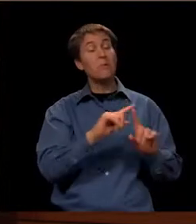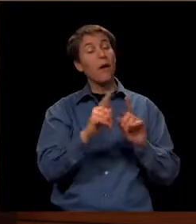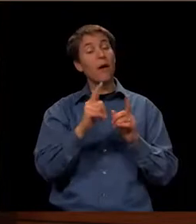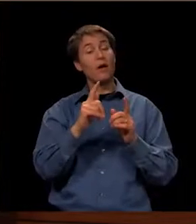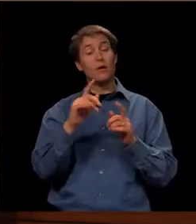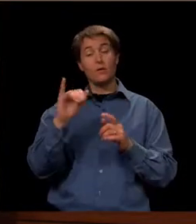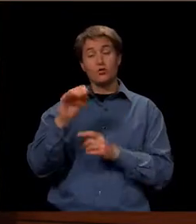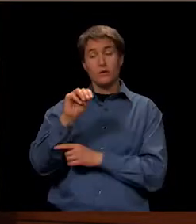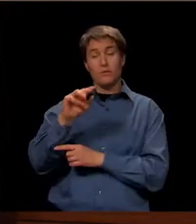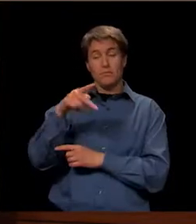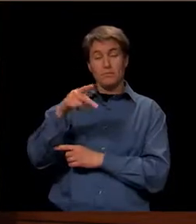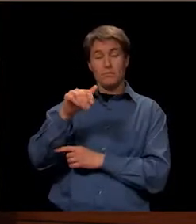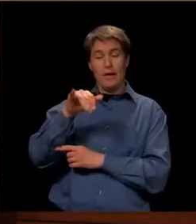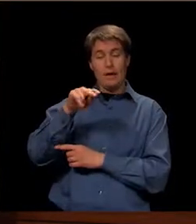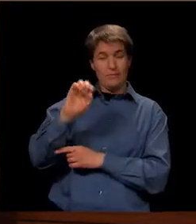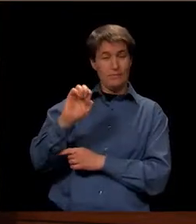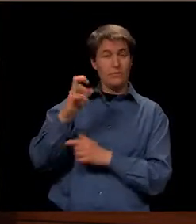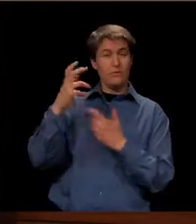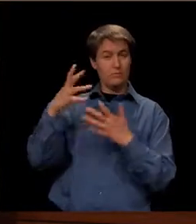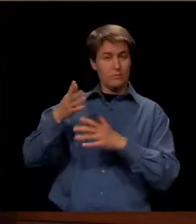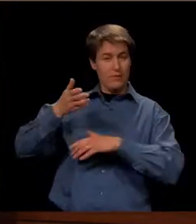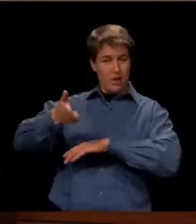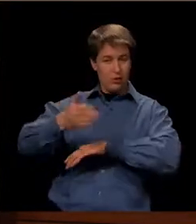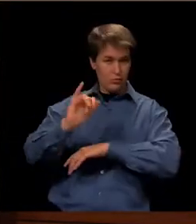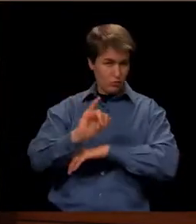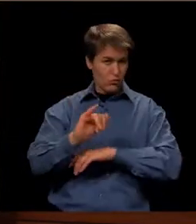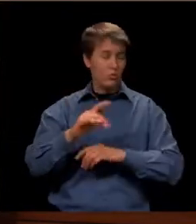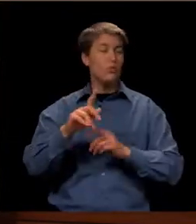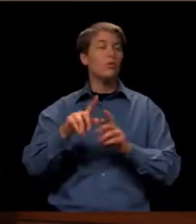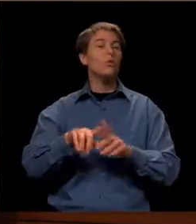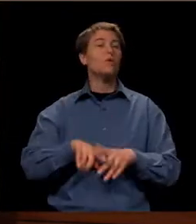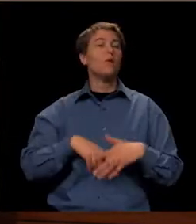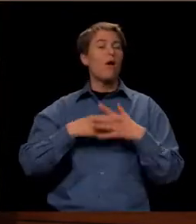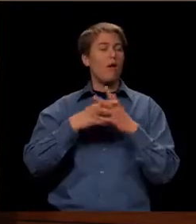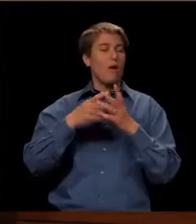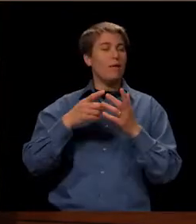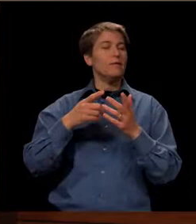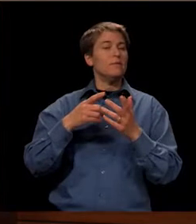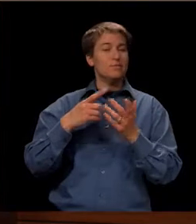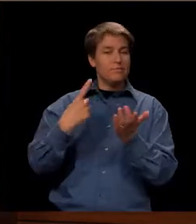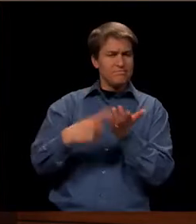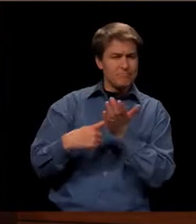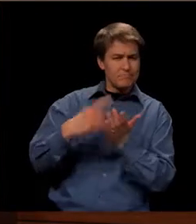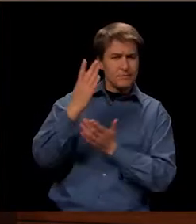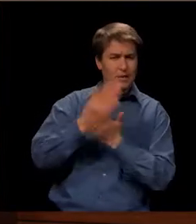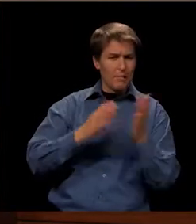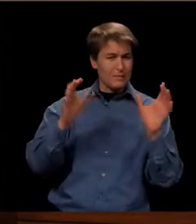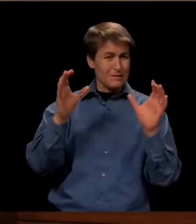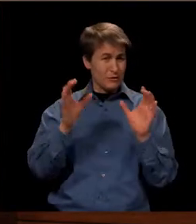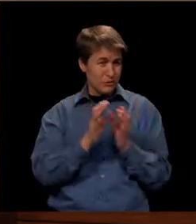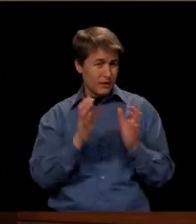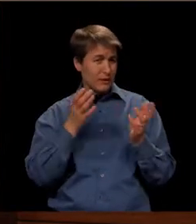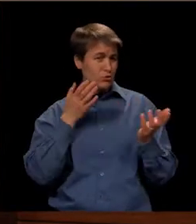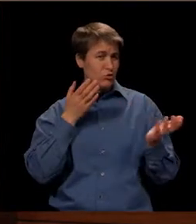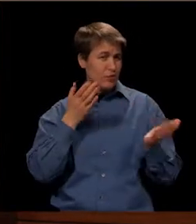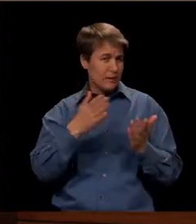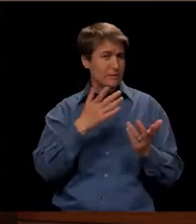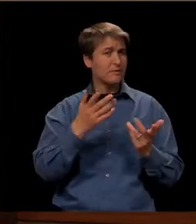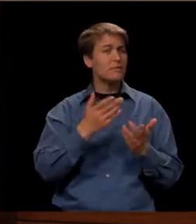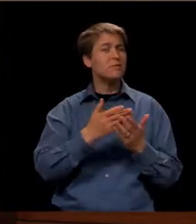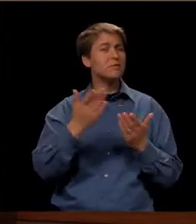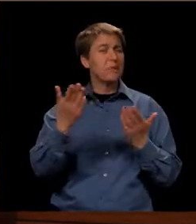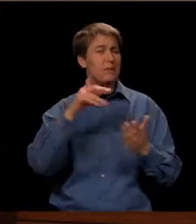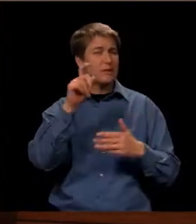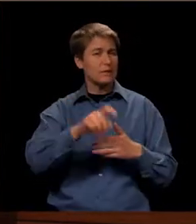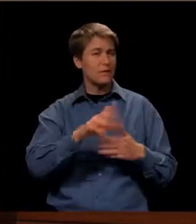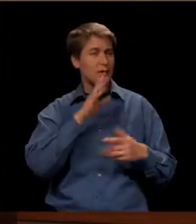Jim Payne at the table as well, so they could start looking at what are some of our certification issues that we might deal with. And